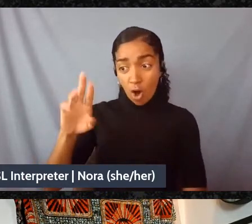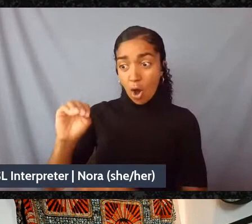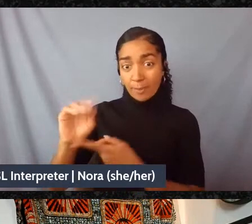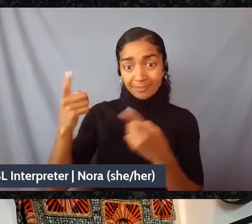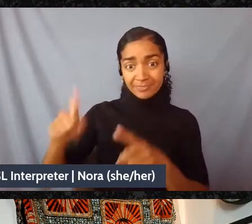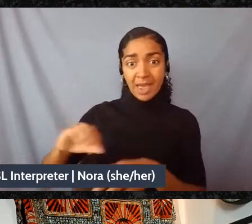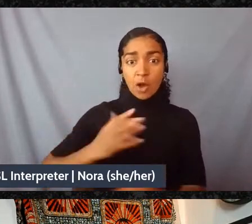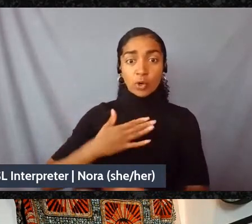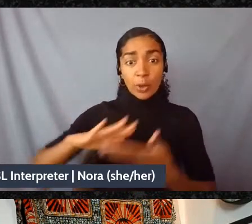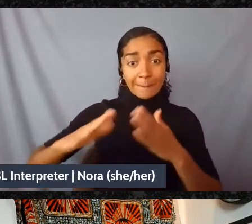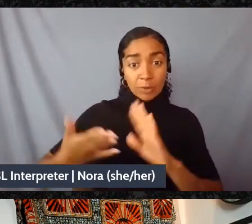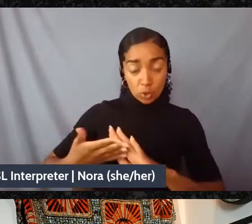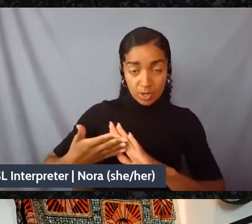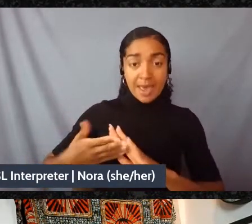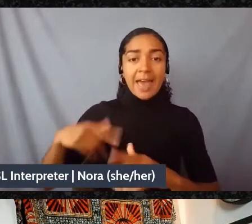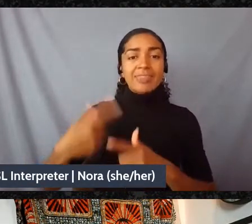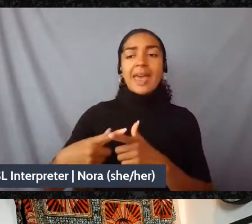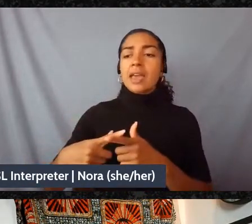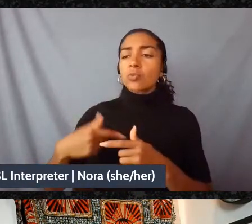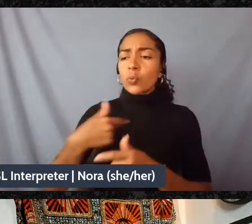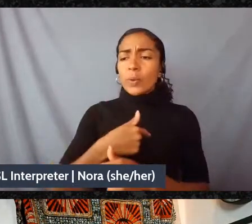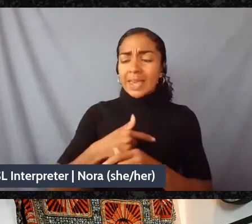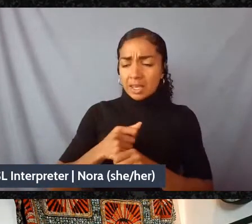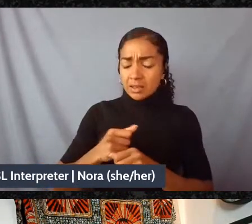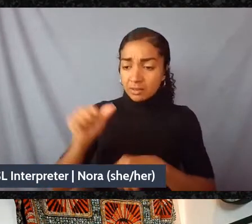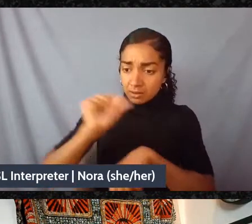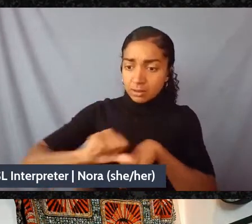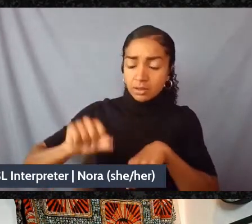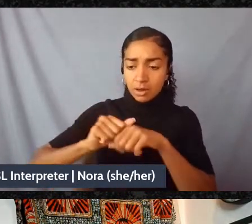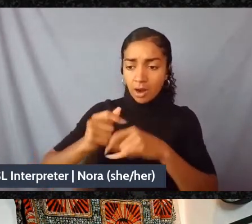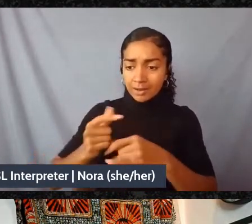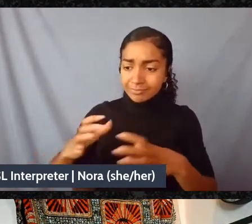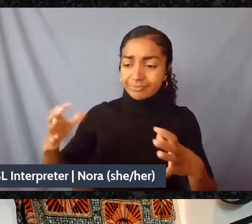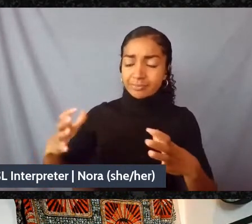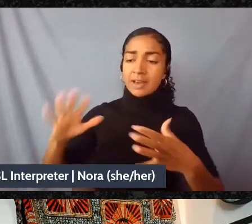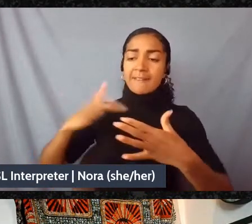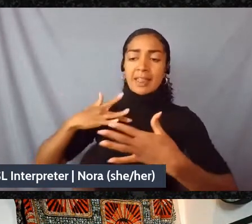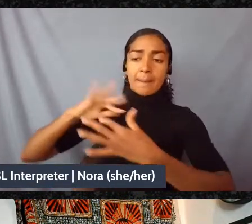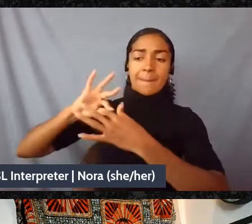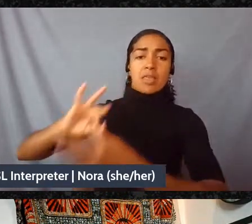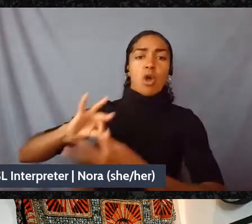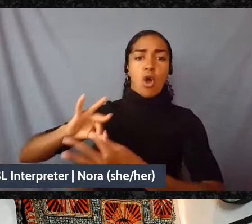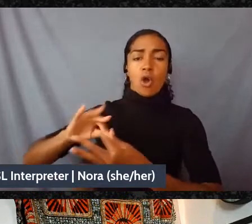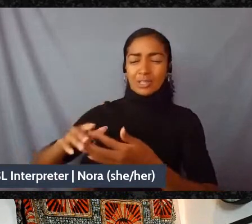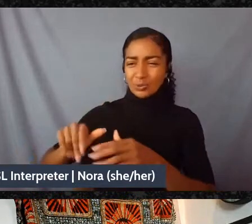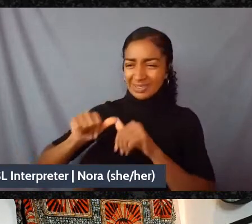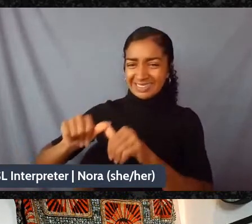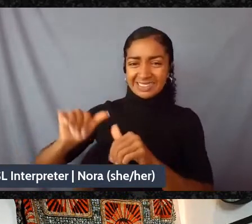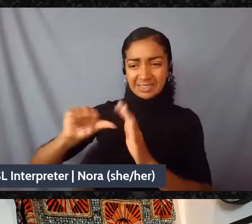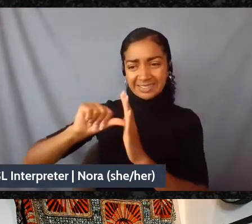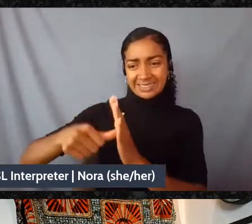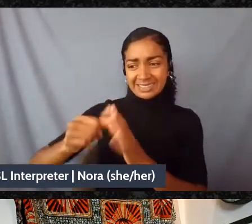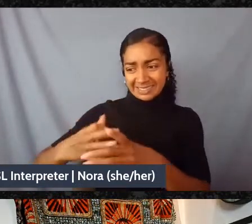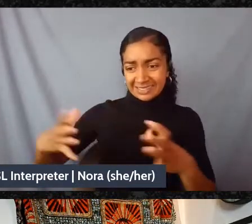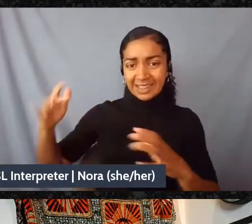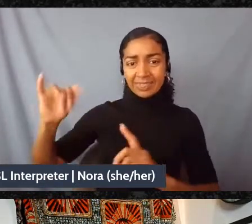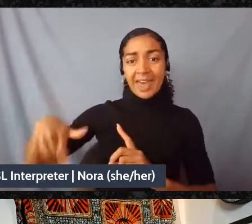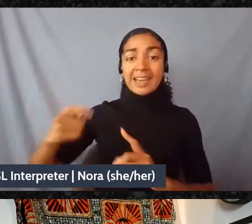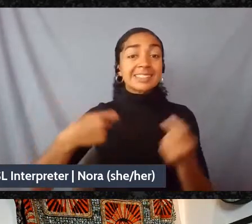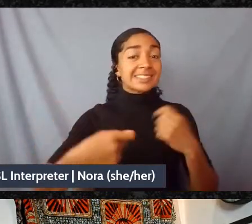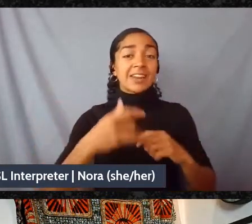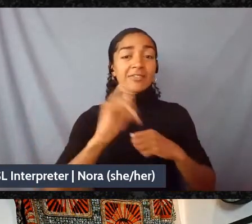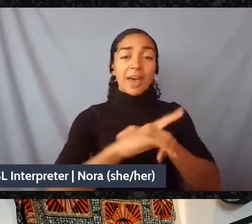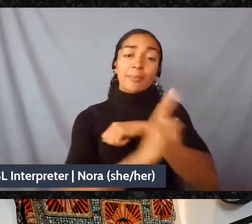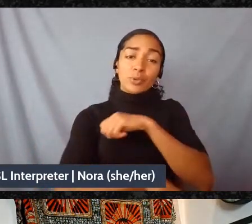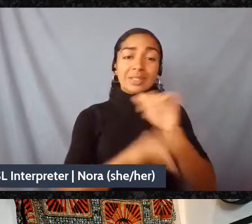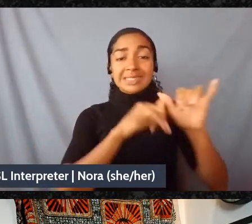of what our current systems do, which is dispose of, isolate and dispose, divide, conquer, right? How do we actually say, no, we regenerate belonging